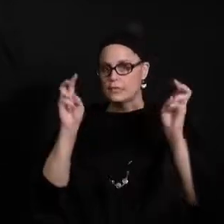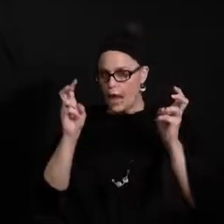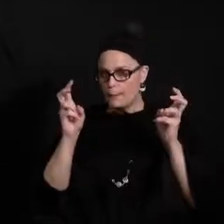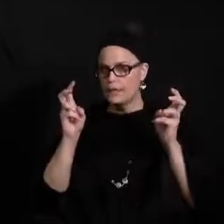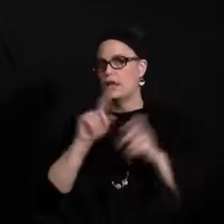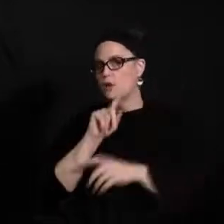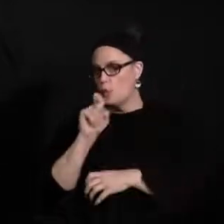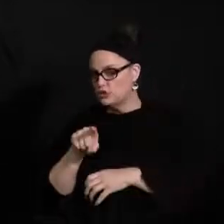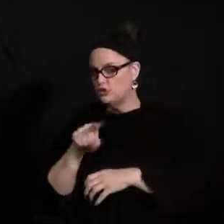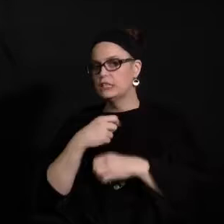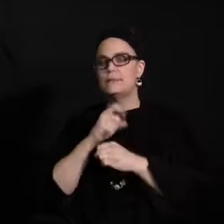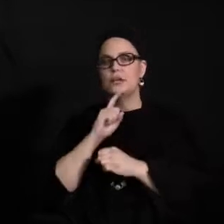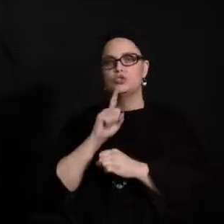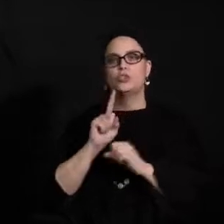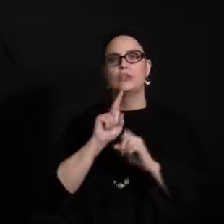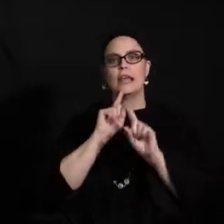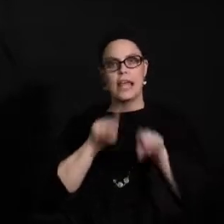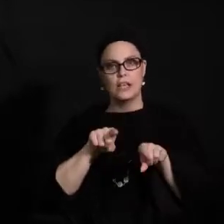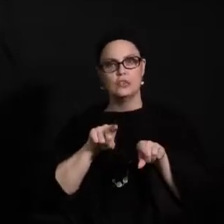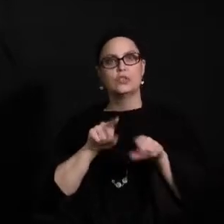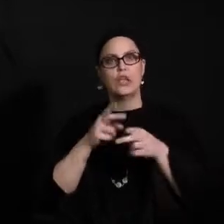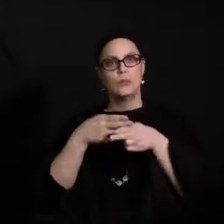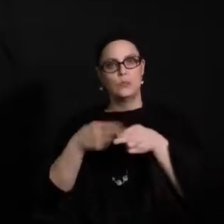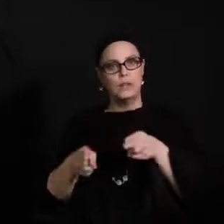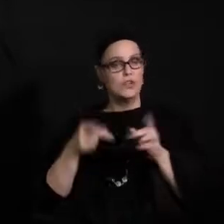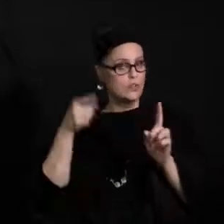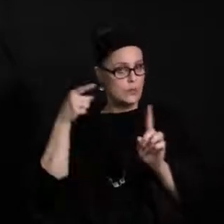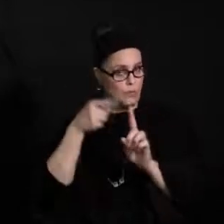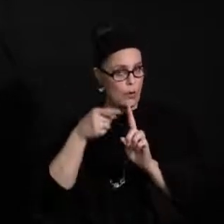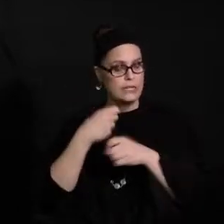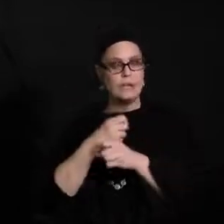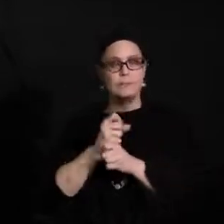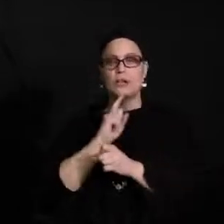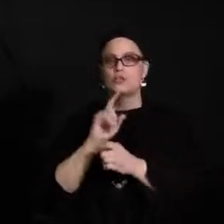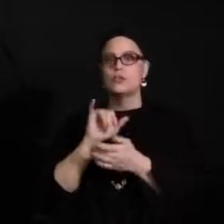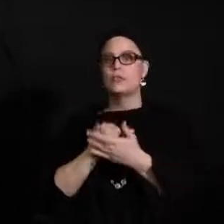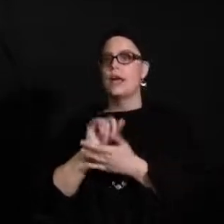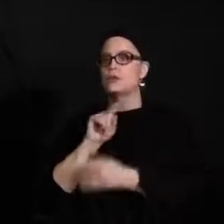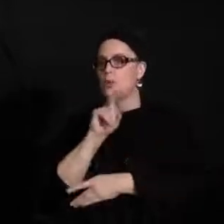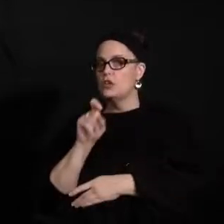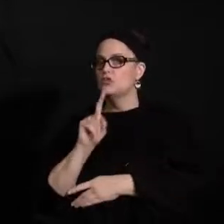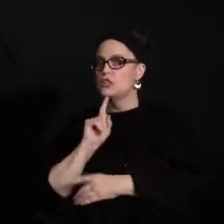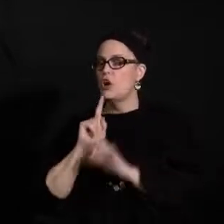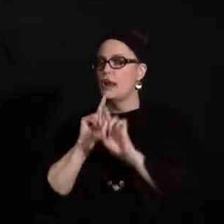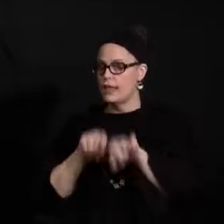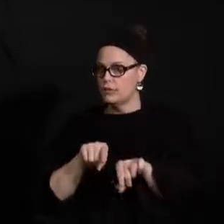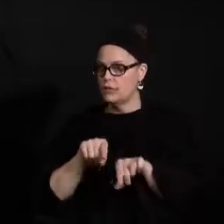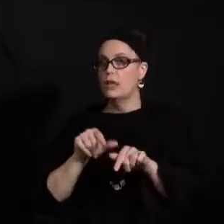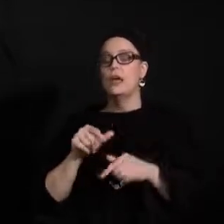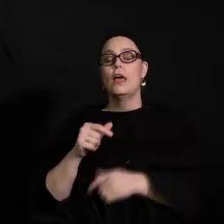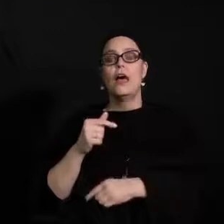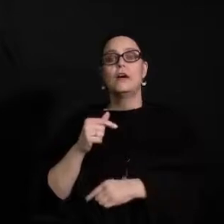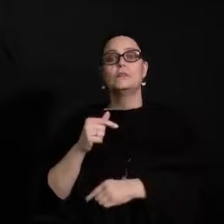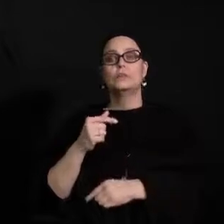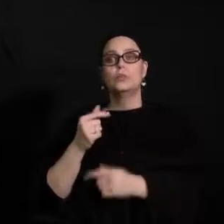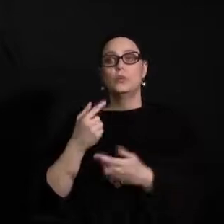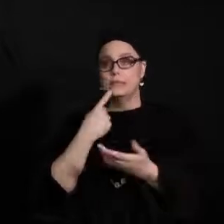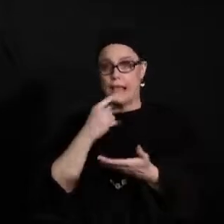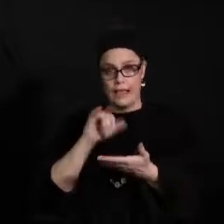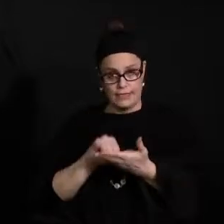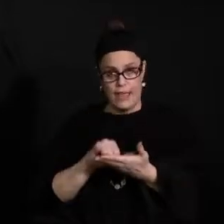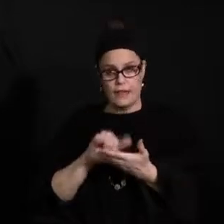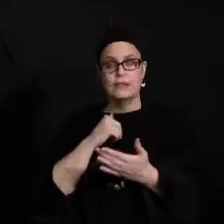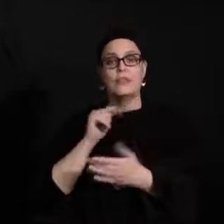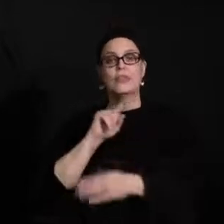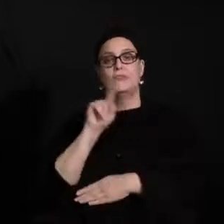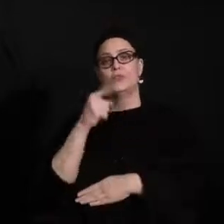responses are brief, to the point, and make sure that their questions are actually getting answered. And with that, I will start us off with the